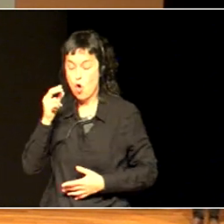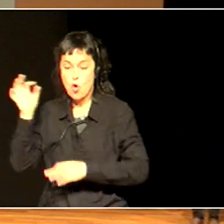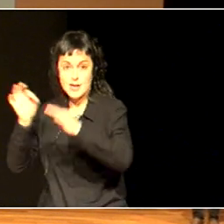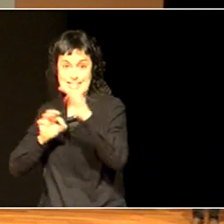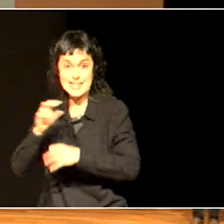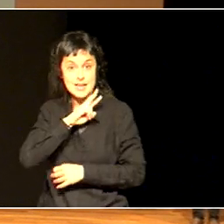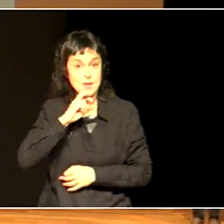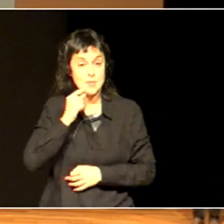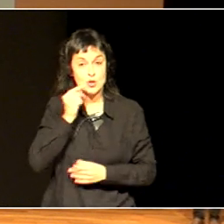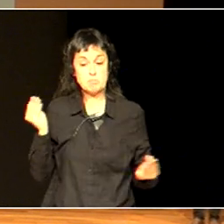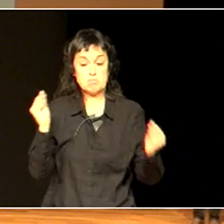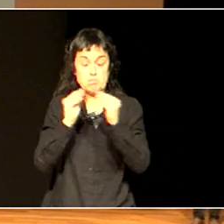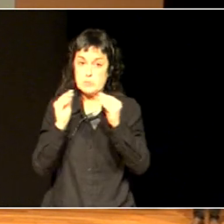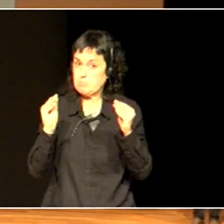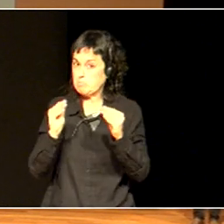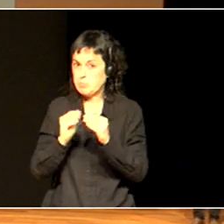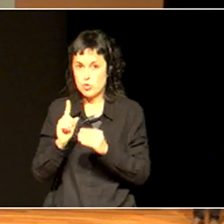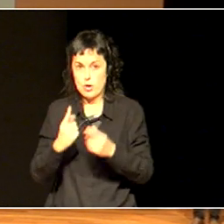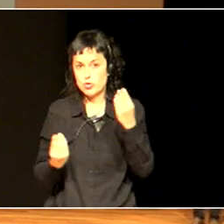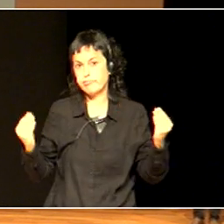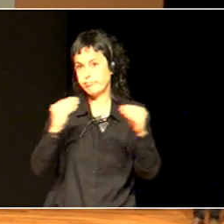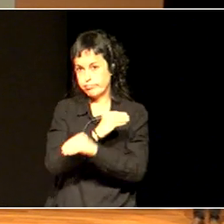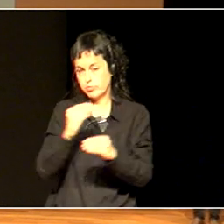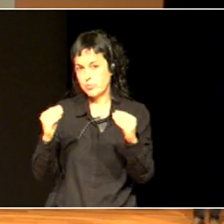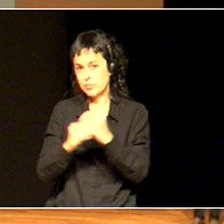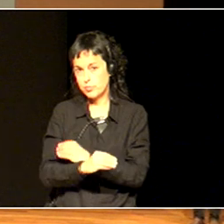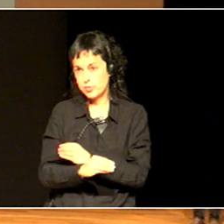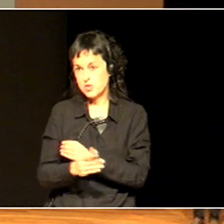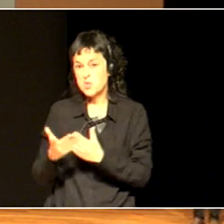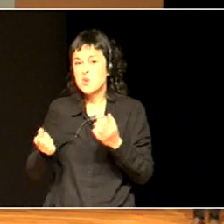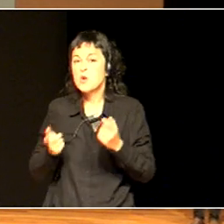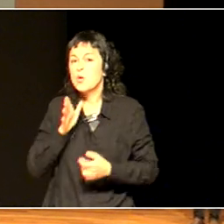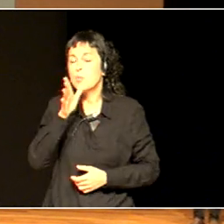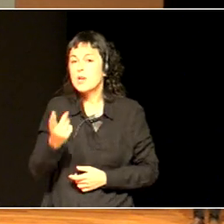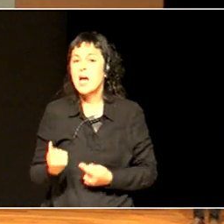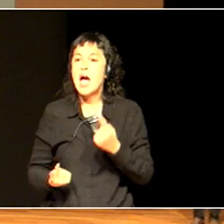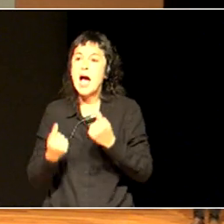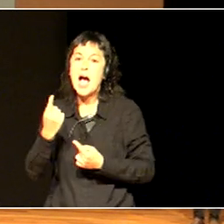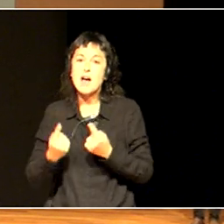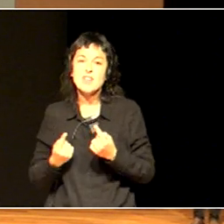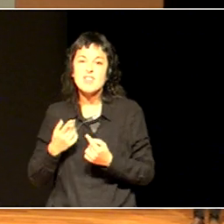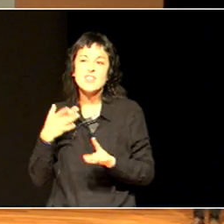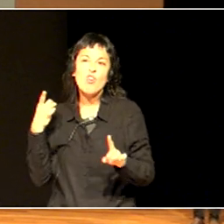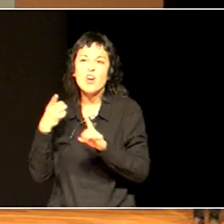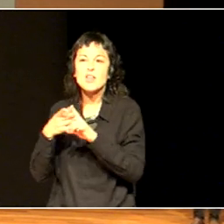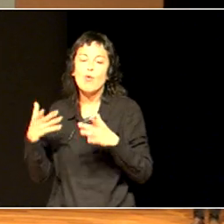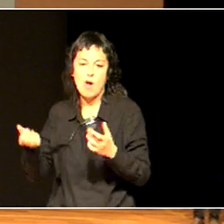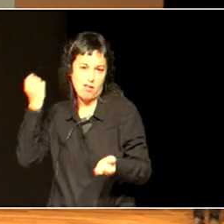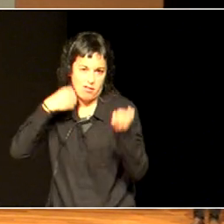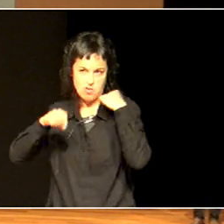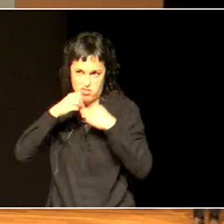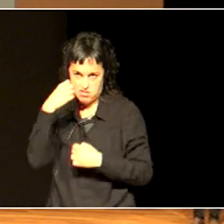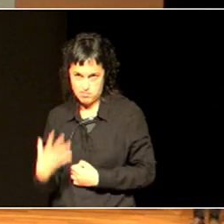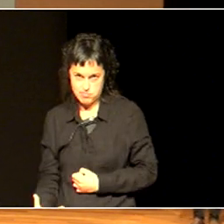as ways of getting the children to behave. Well, values in a school are ways of getting